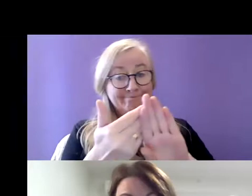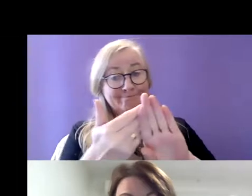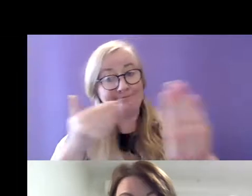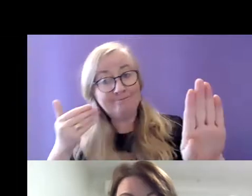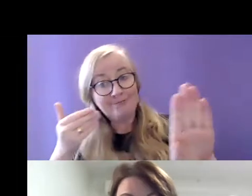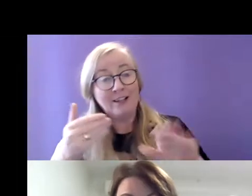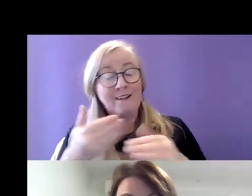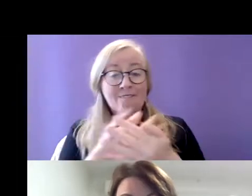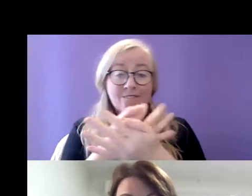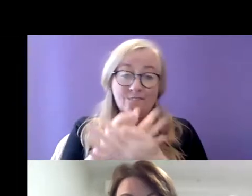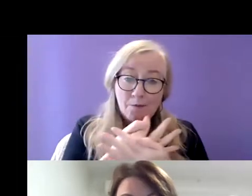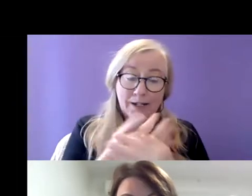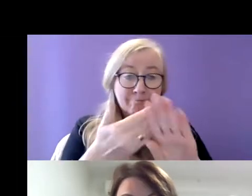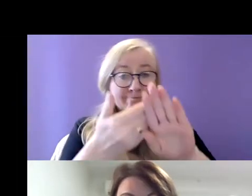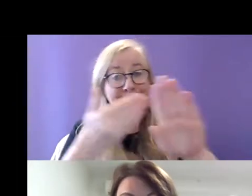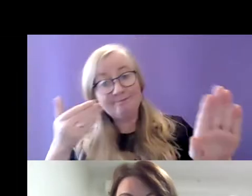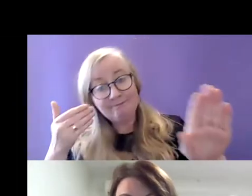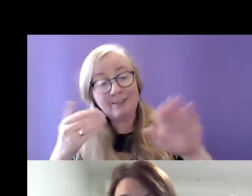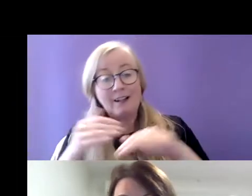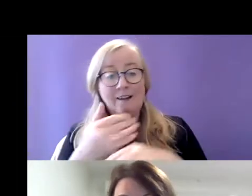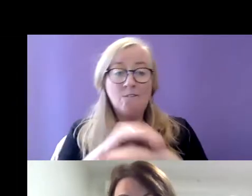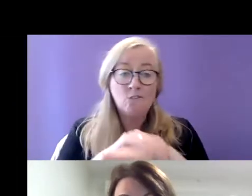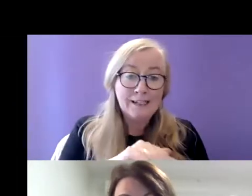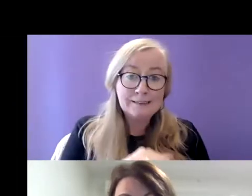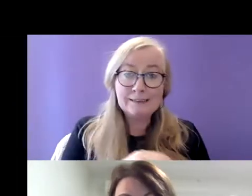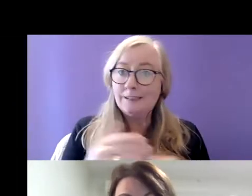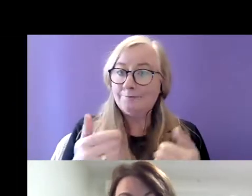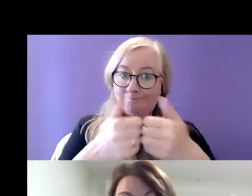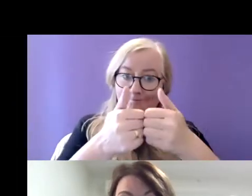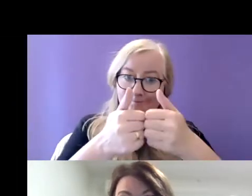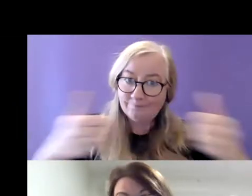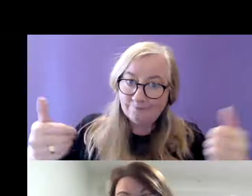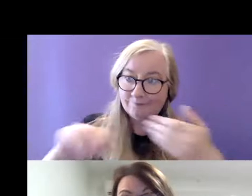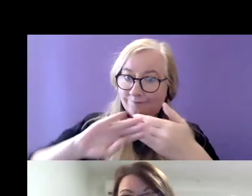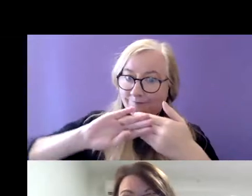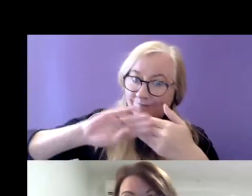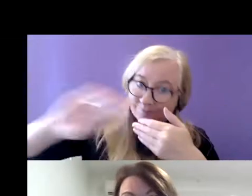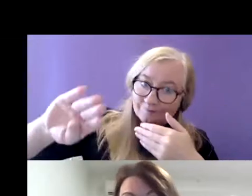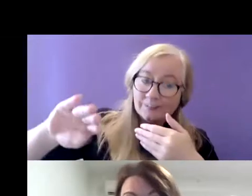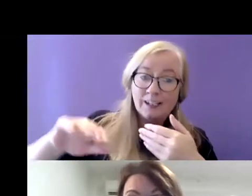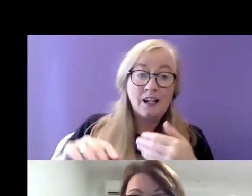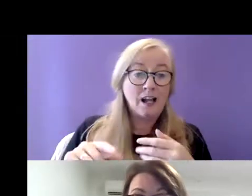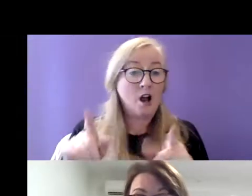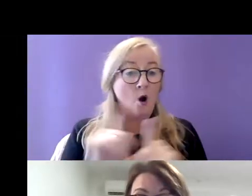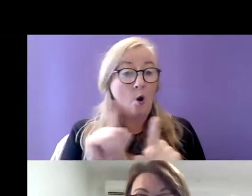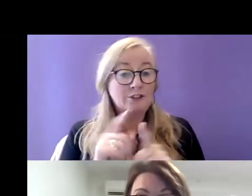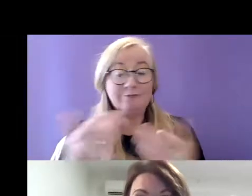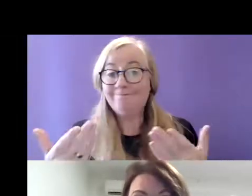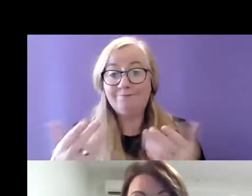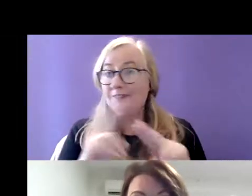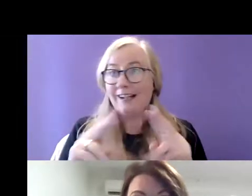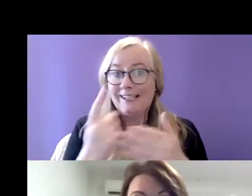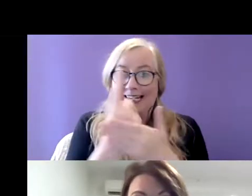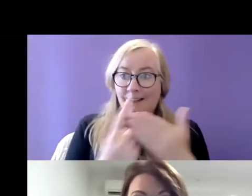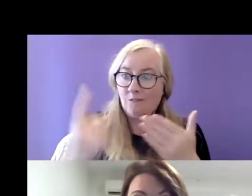from family being away from friends a sense of marginalisation and an overall lack and individualised supports